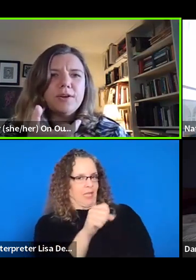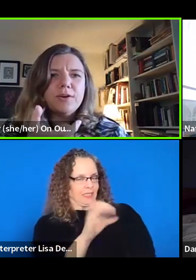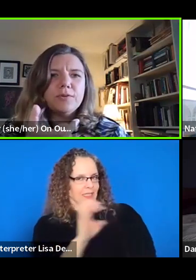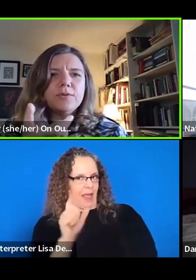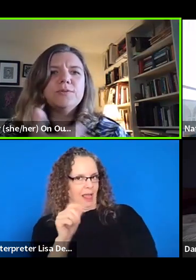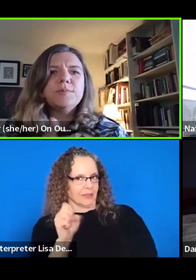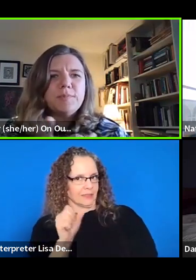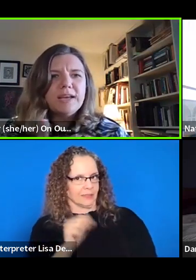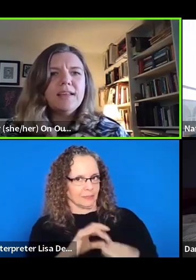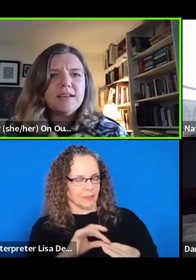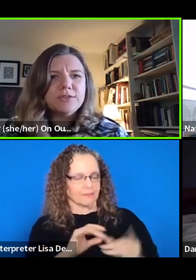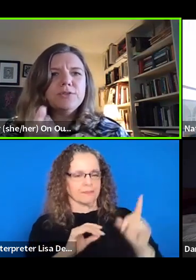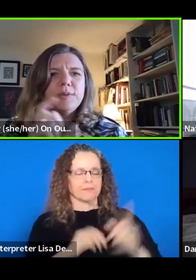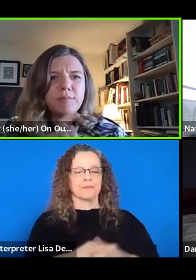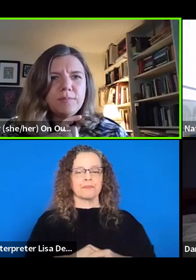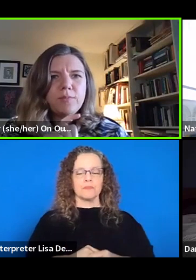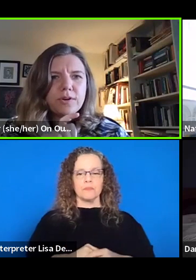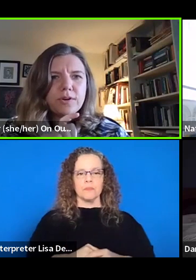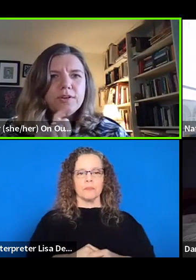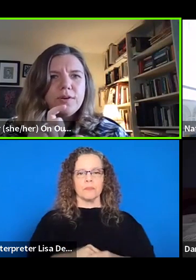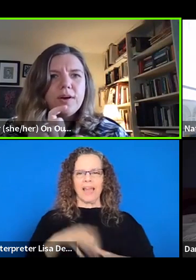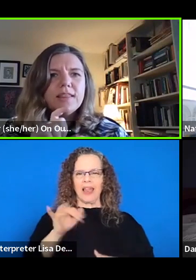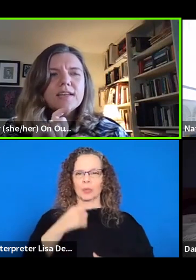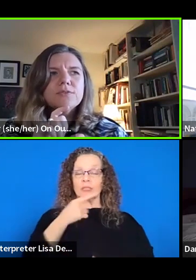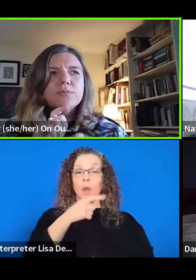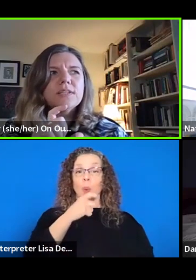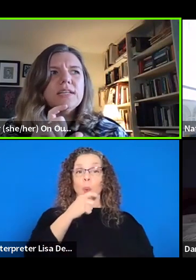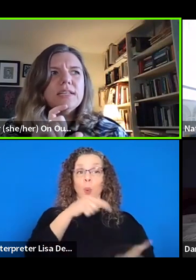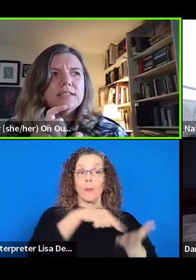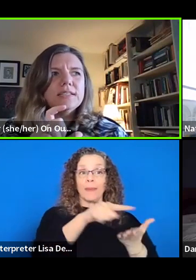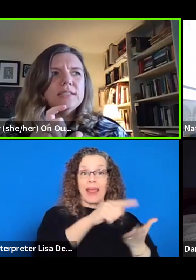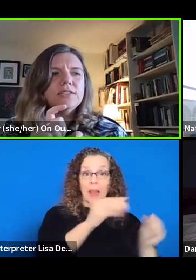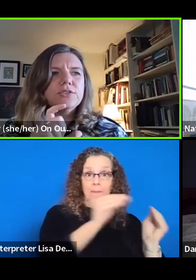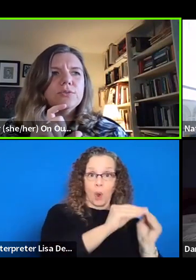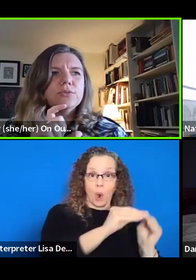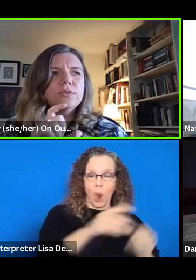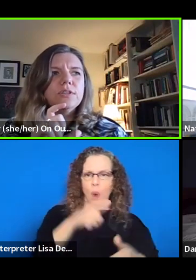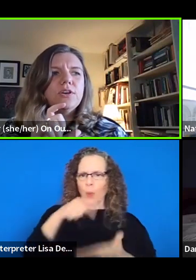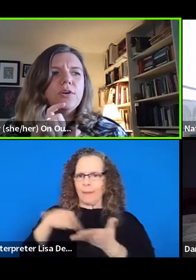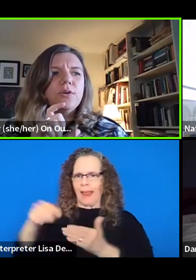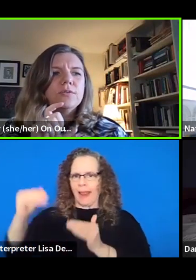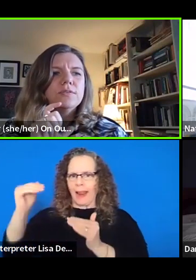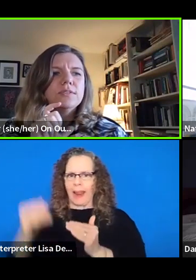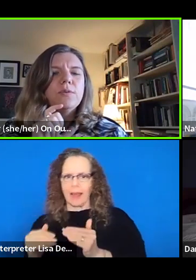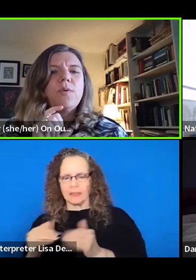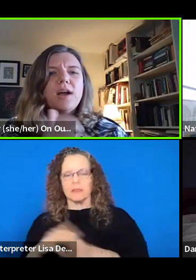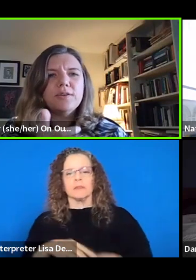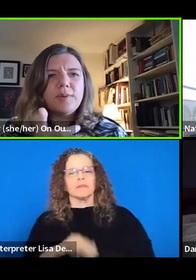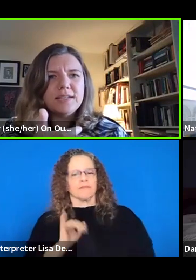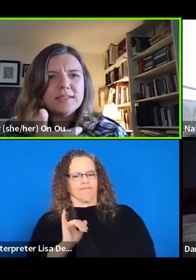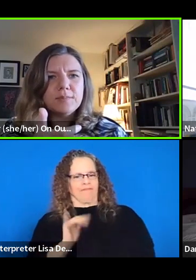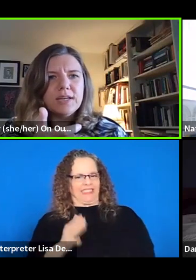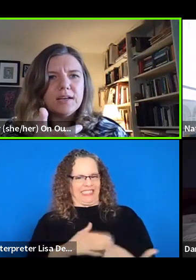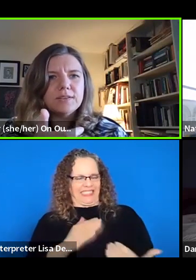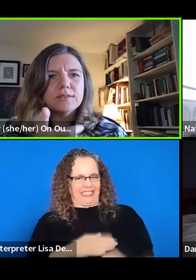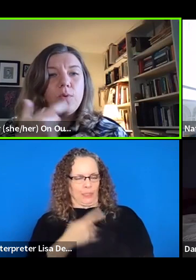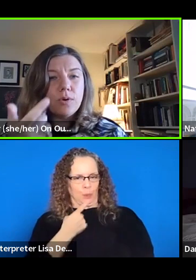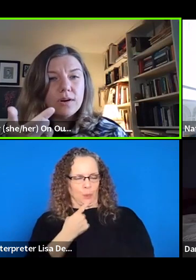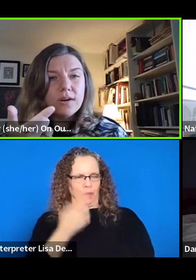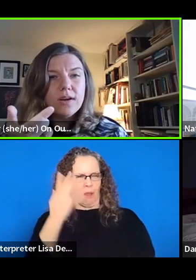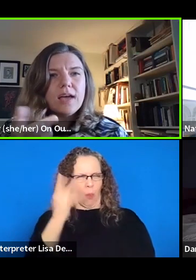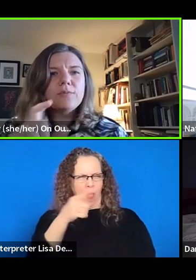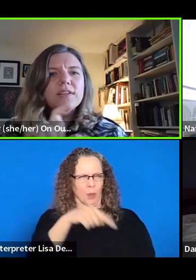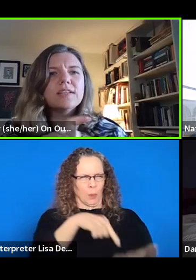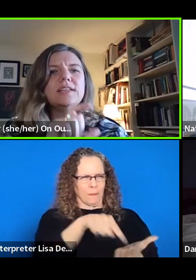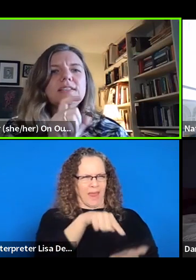about, you know, who's being paid less, who's being paid more, you know, I think it's really easy to, you know, say, why are you paying somebody else